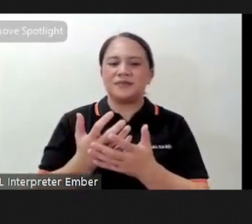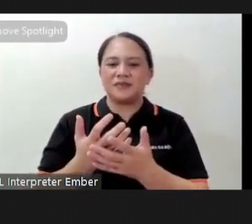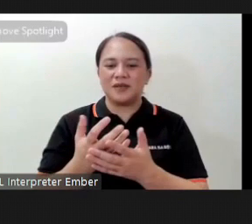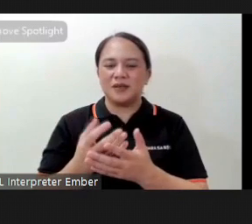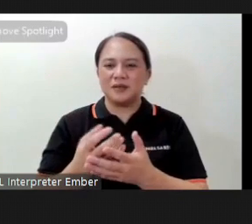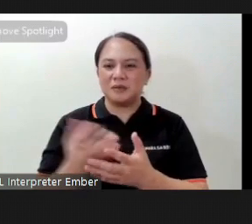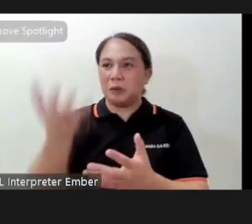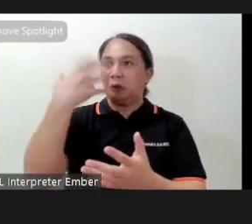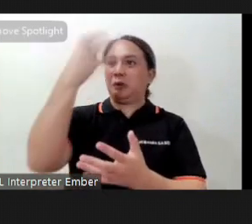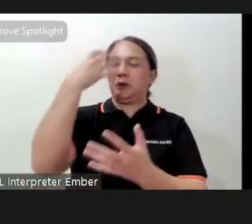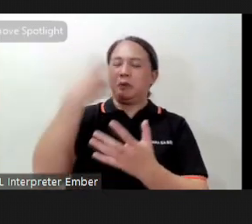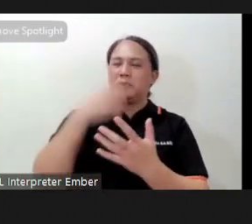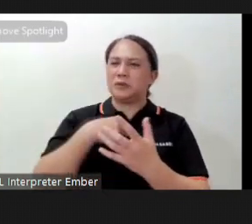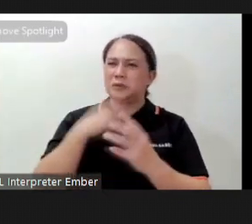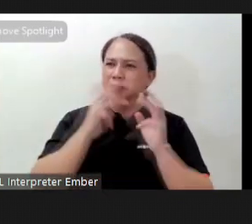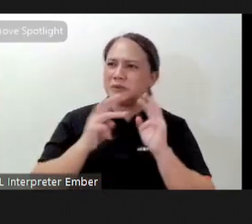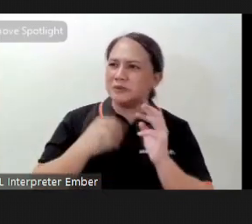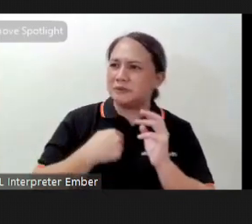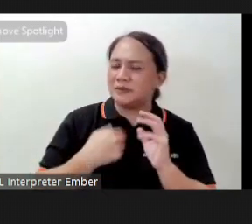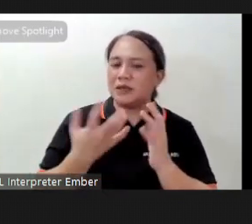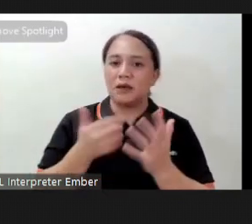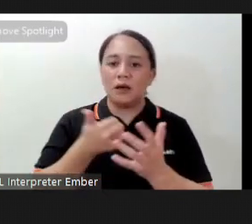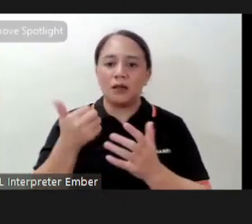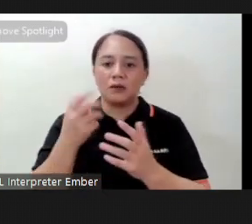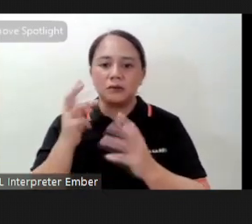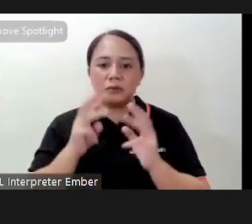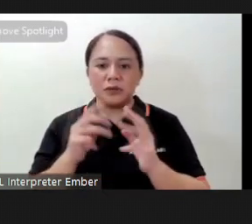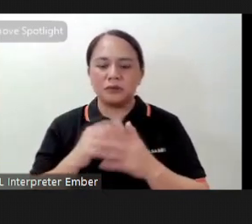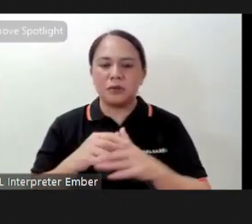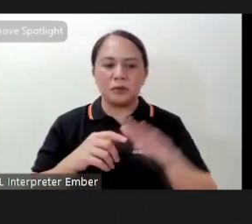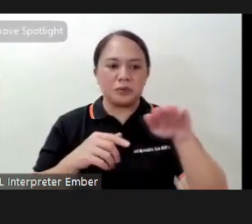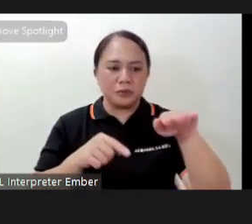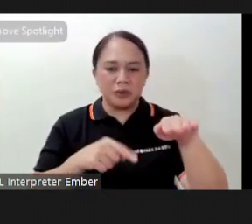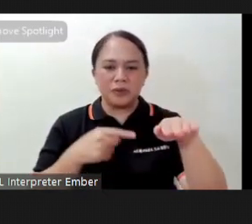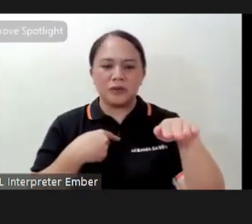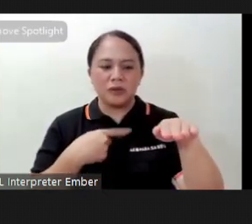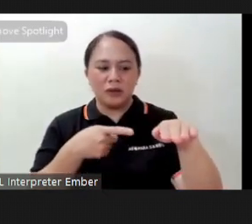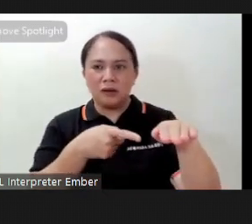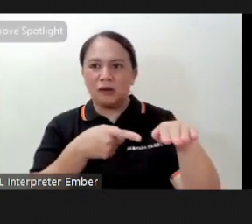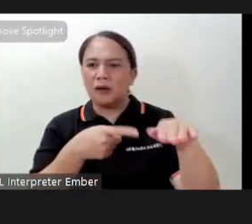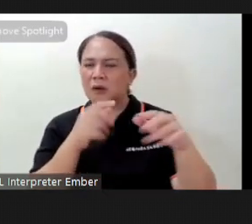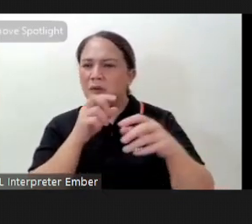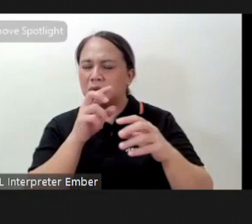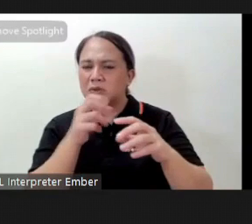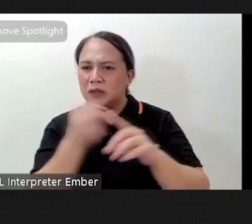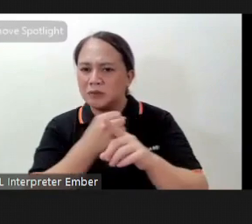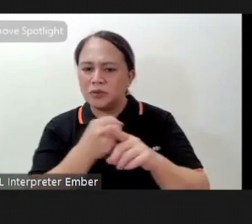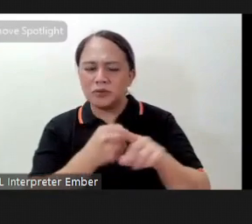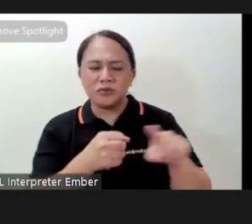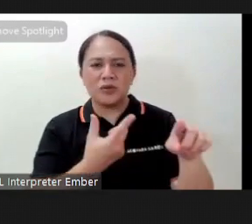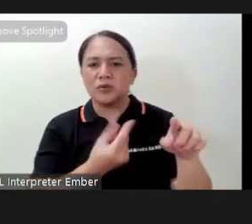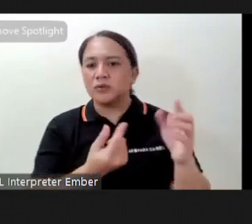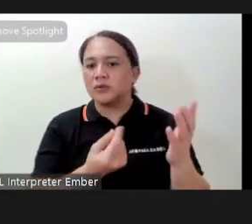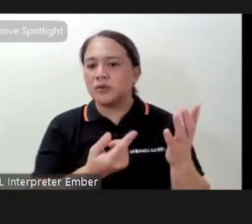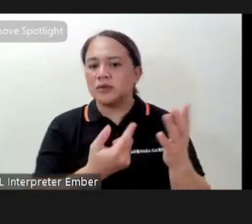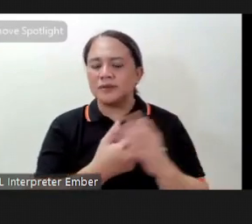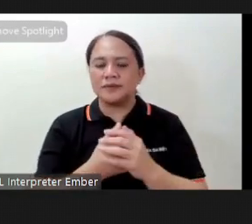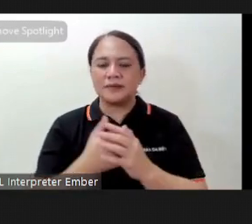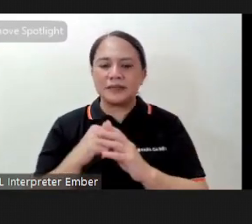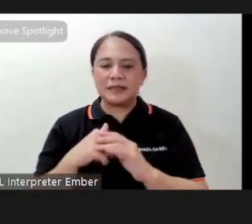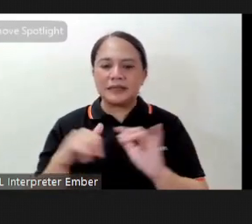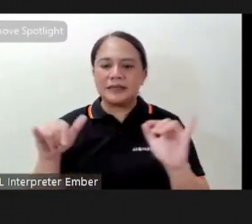ibubuhos ganon or you're worried about this kid who is being abused what do you do with that diba and then you're so